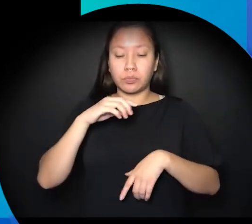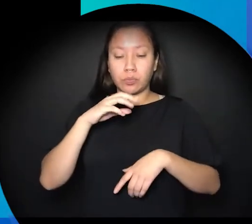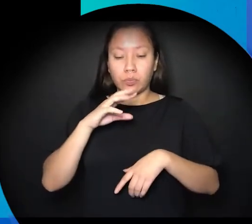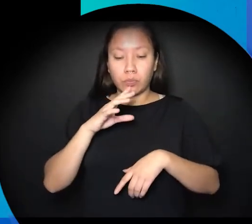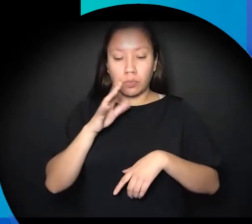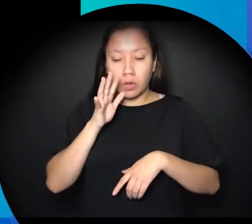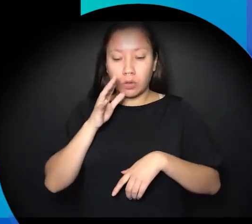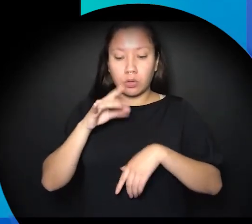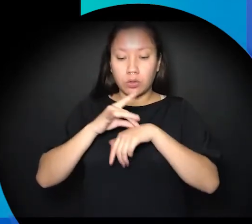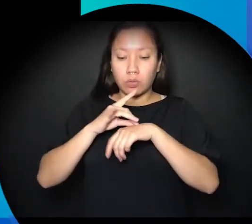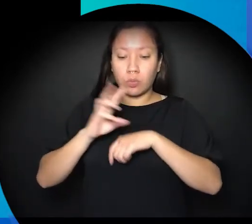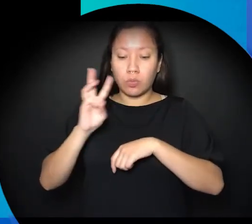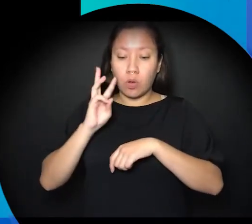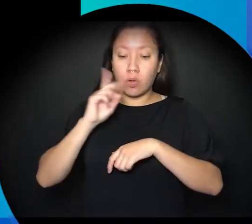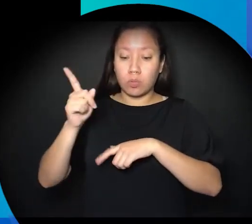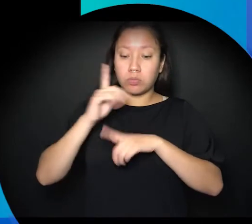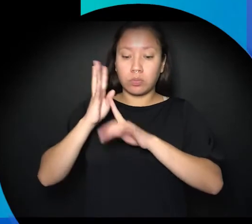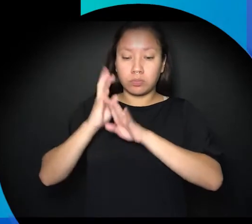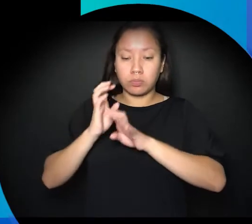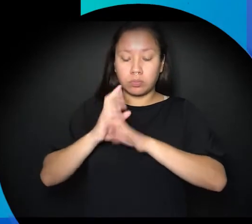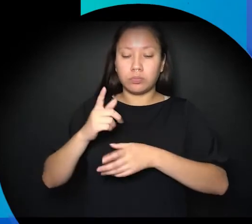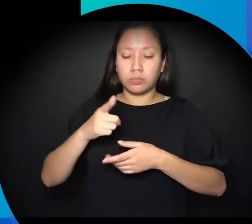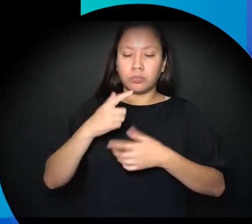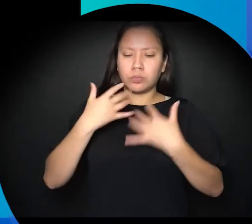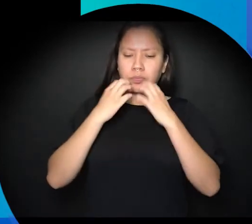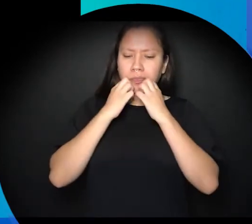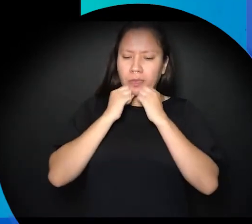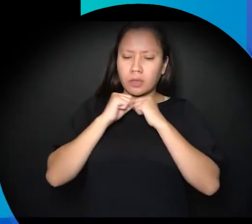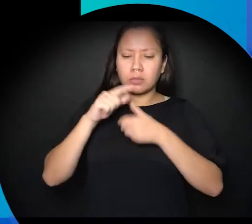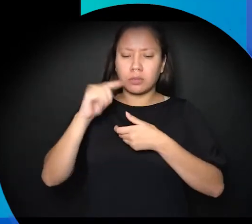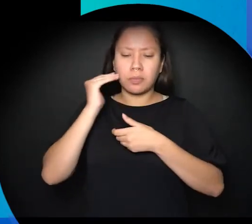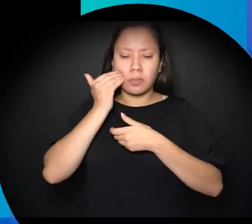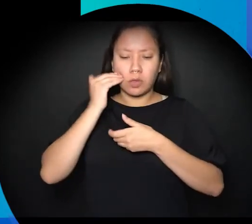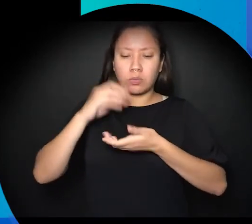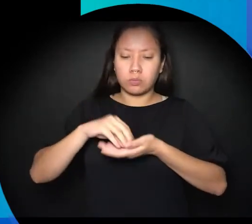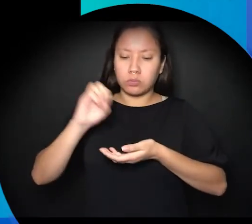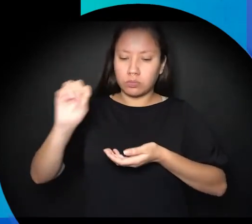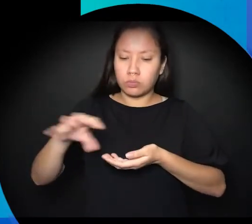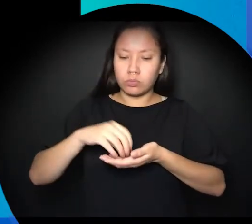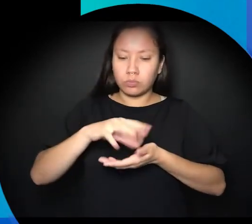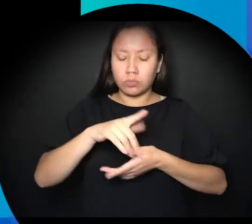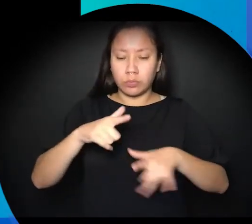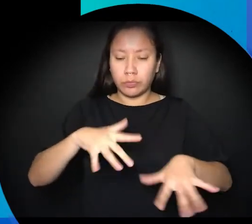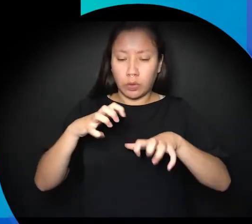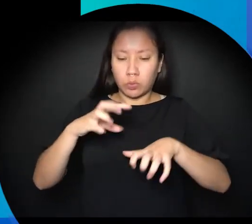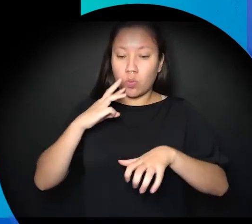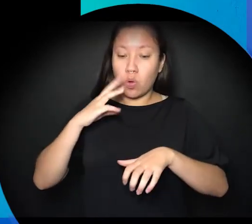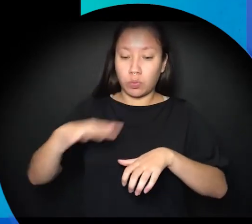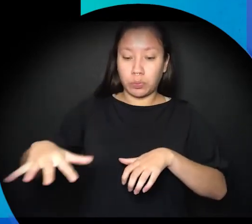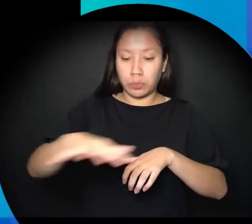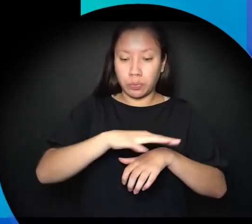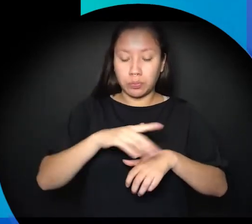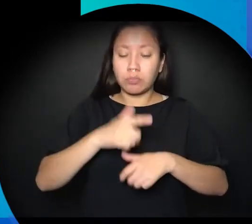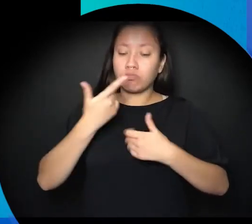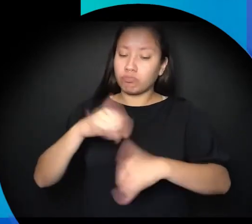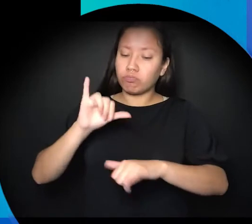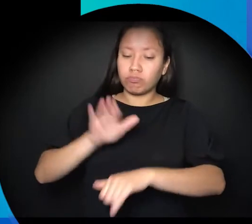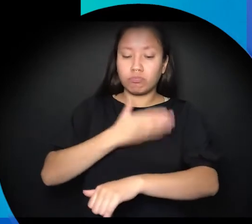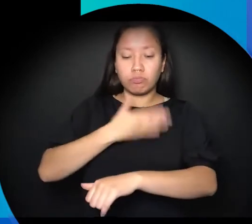who been she that